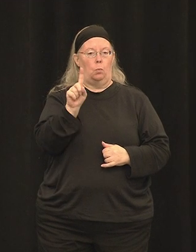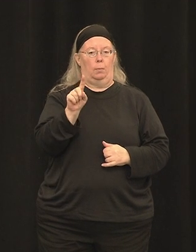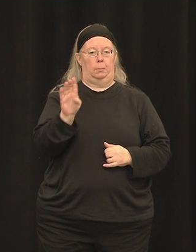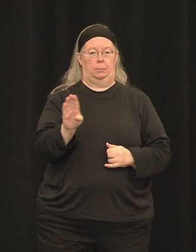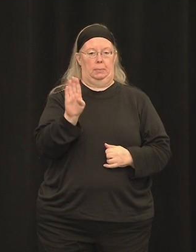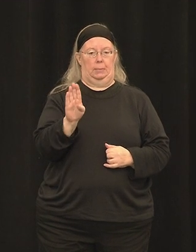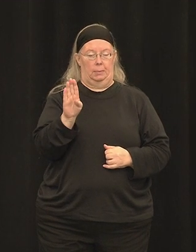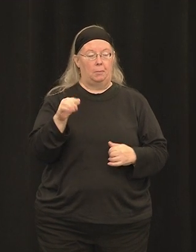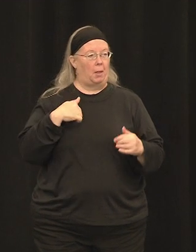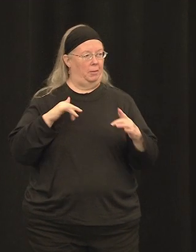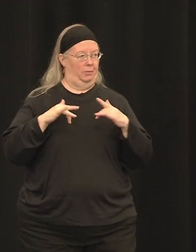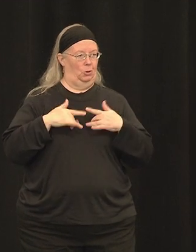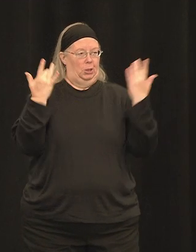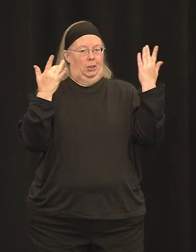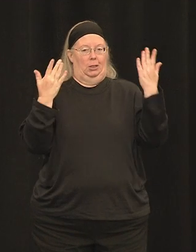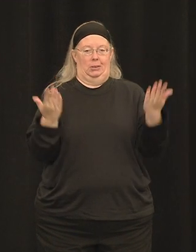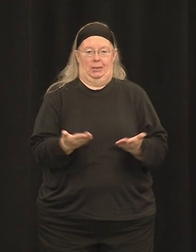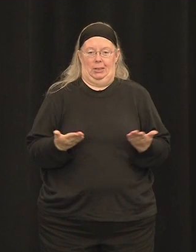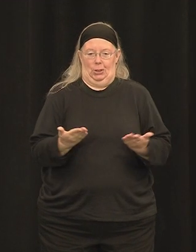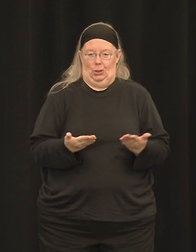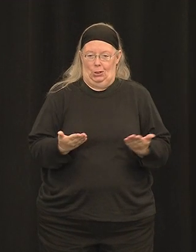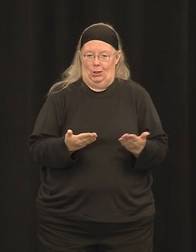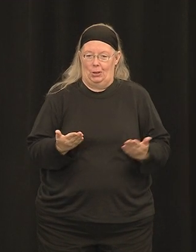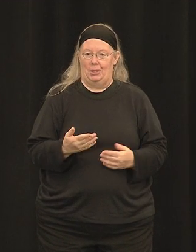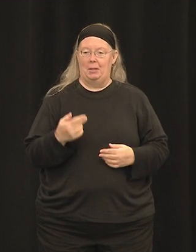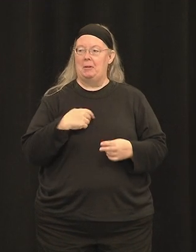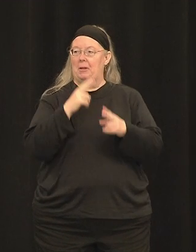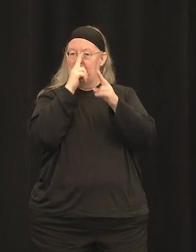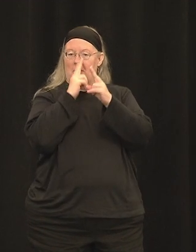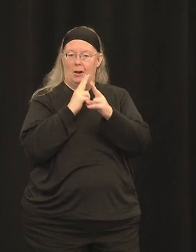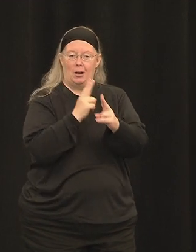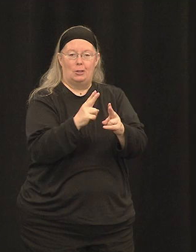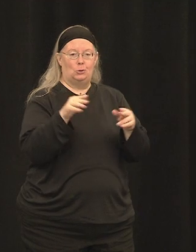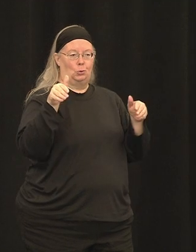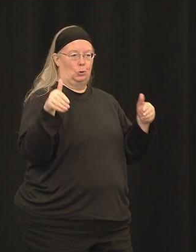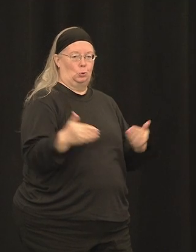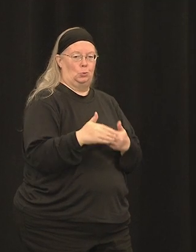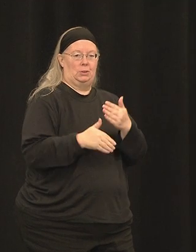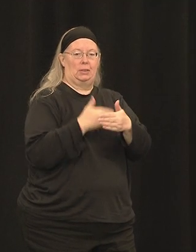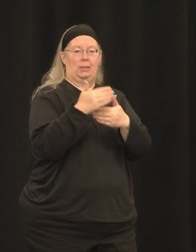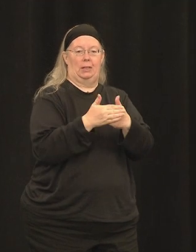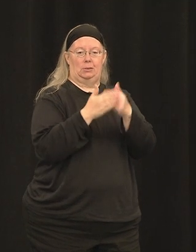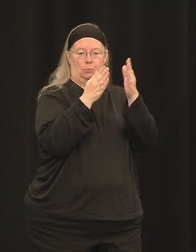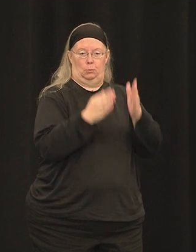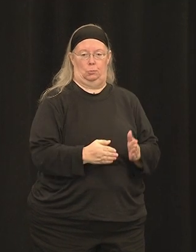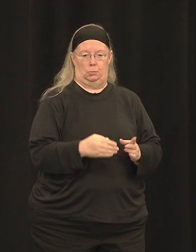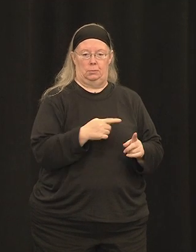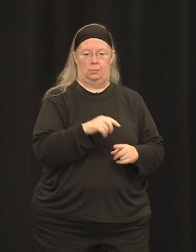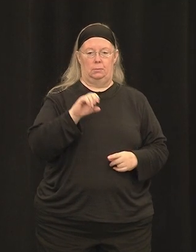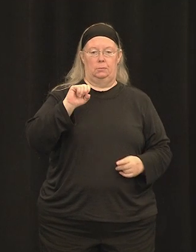the distinct pleasure of introducing our next speaker. Shannon Boy who,